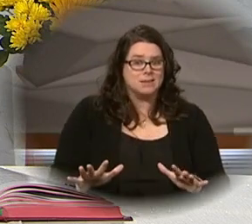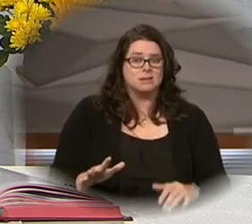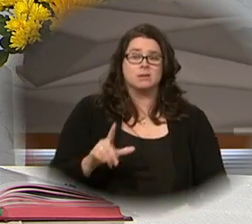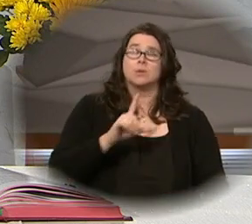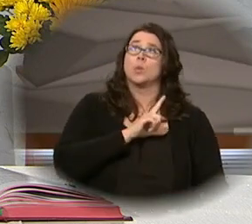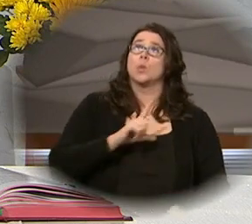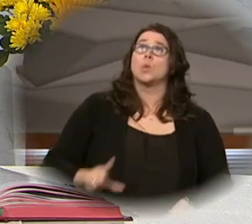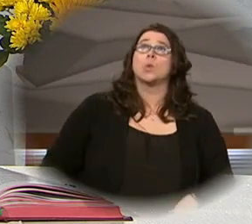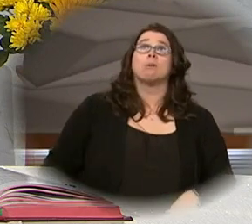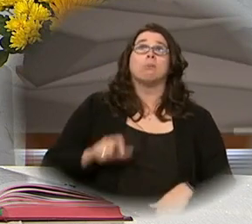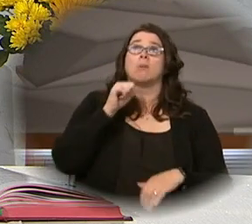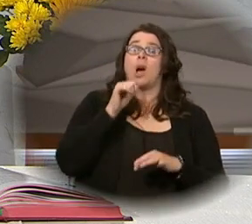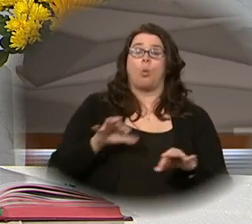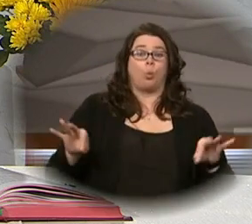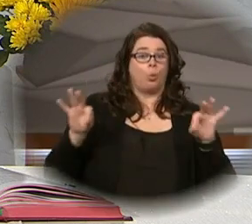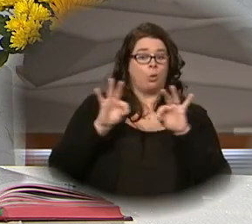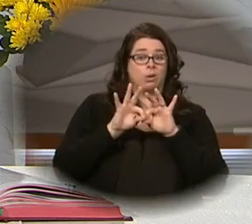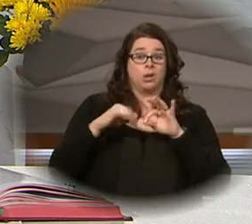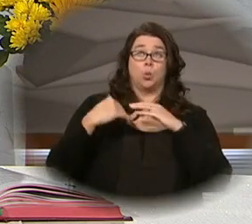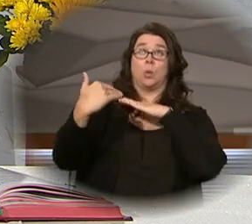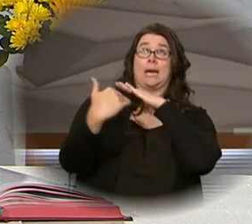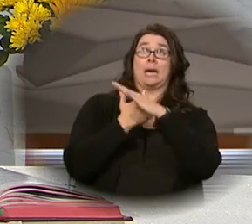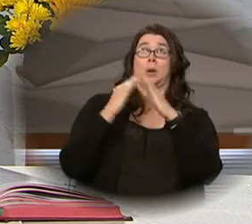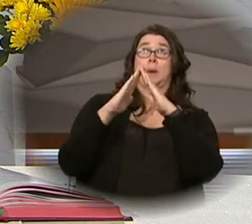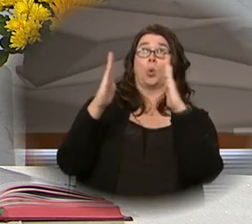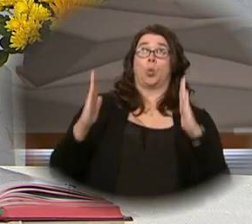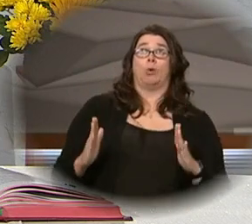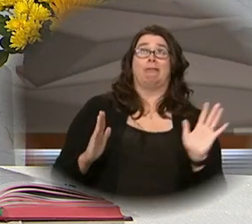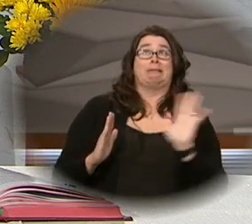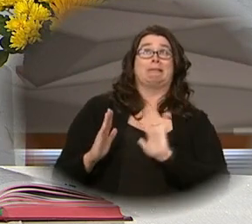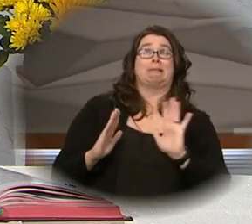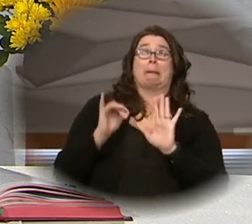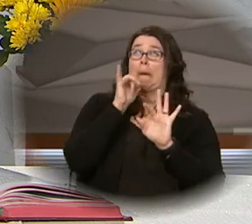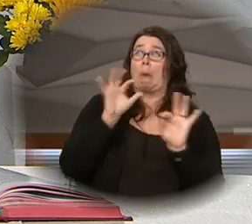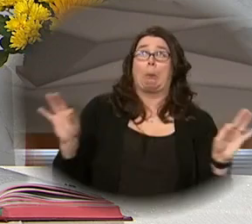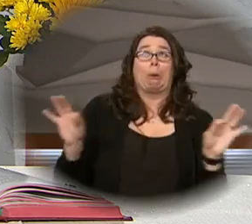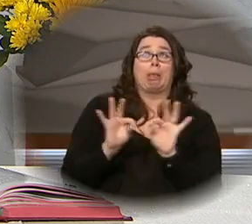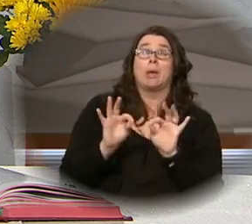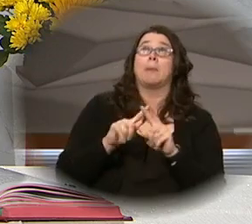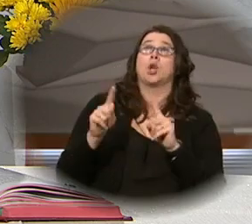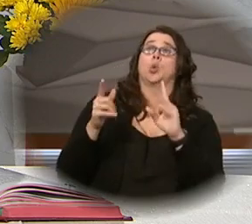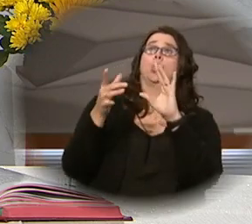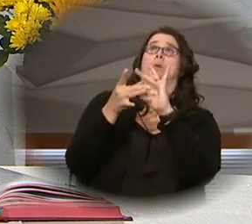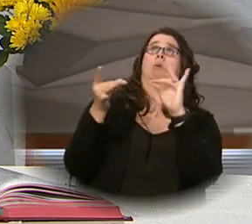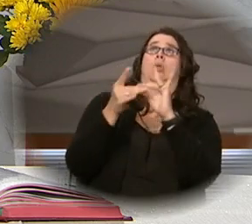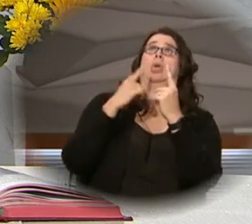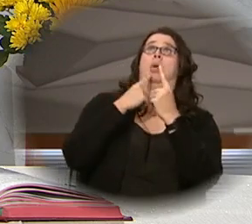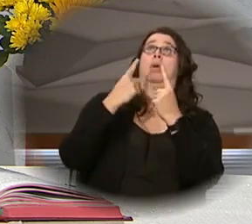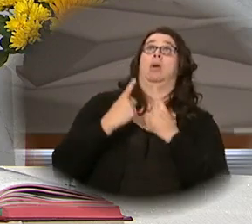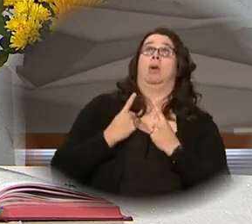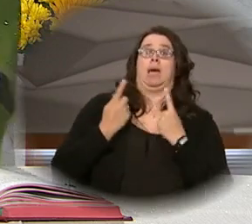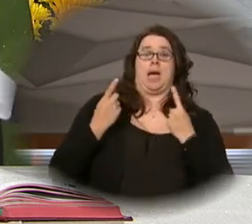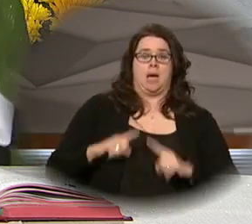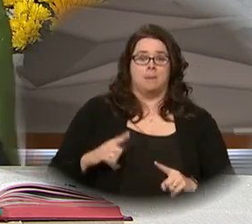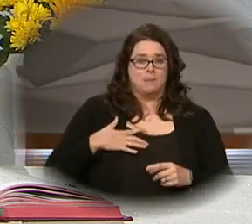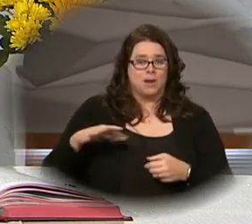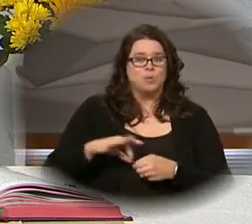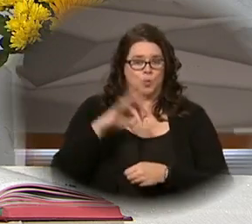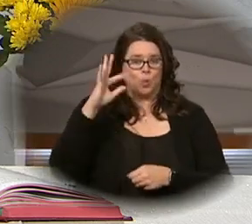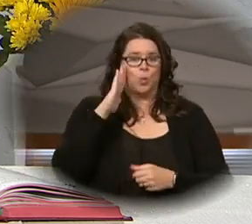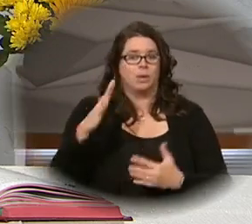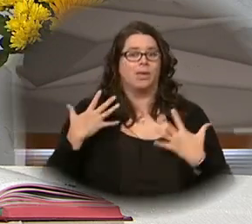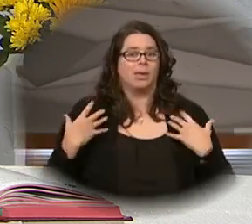Lord, I am not worthy that you should enter under my roof, but only say the word and my soul shall be healed. Amen.